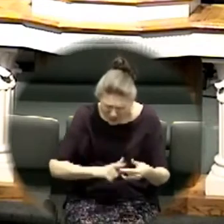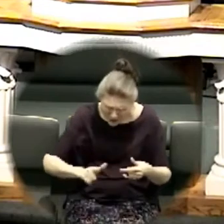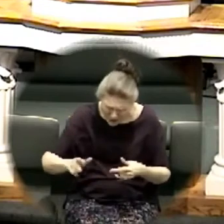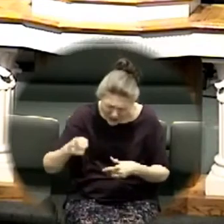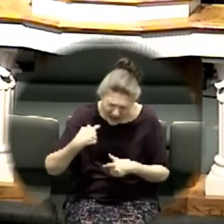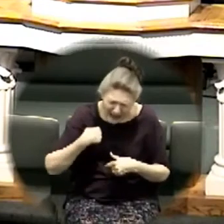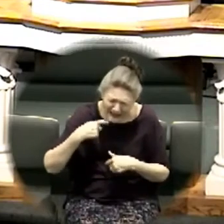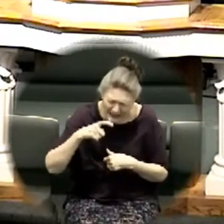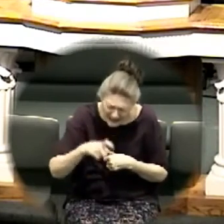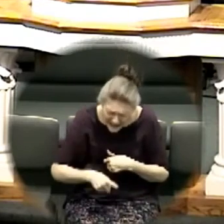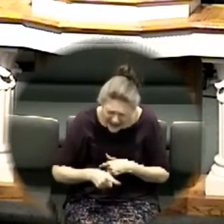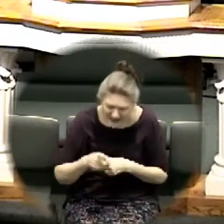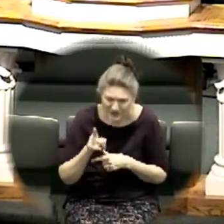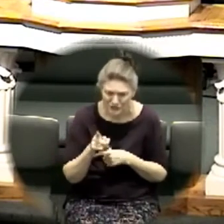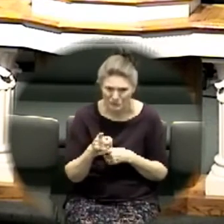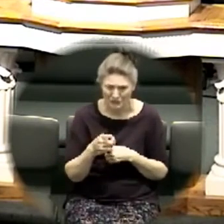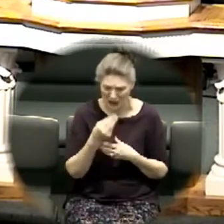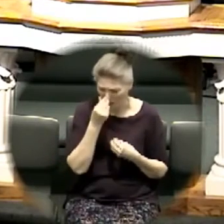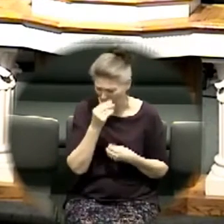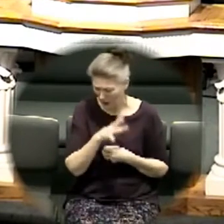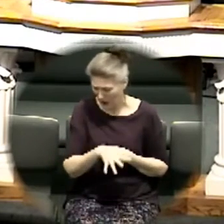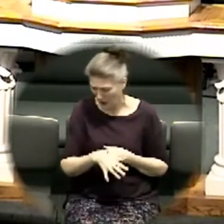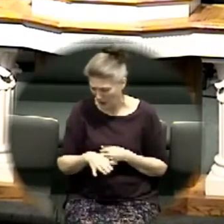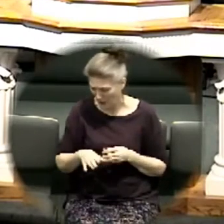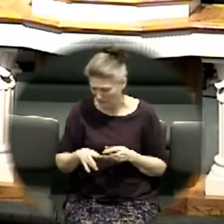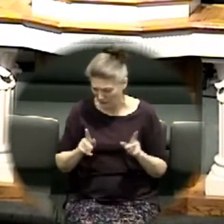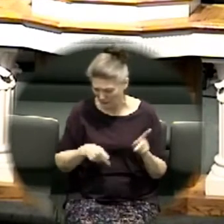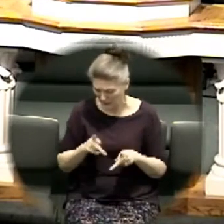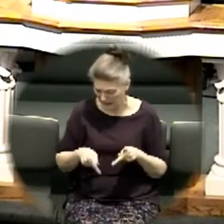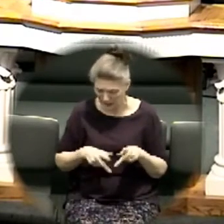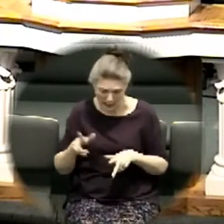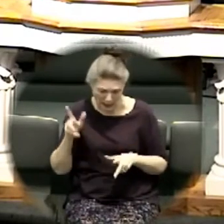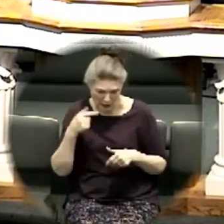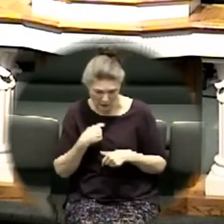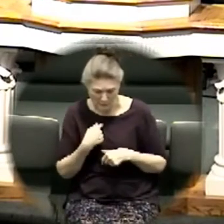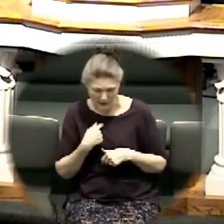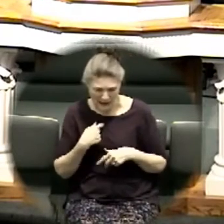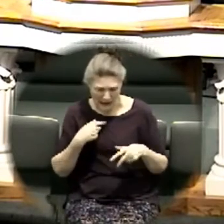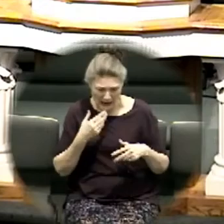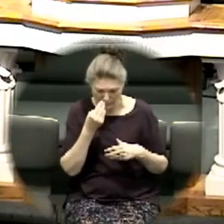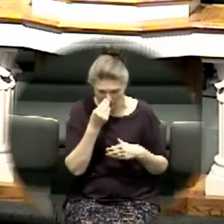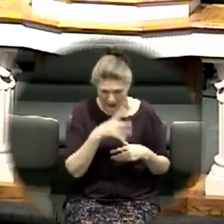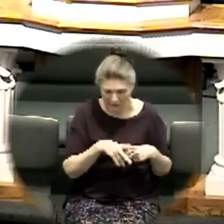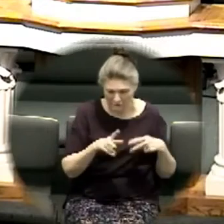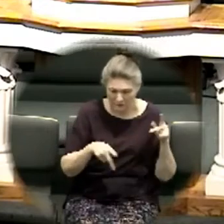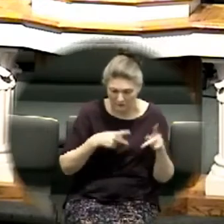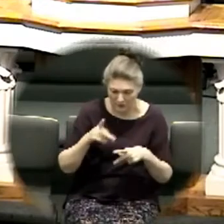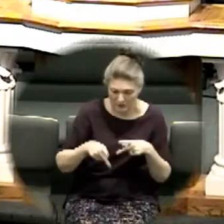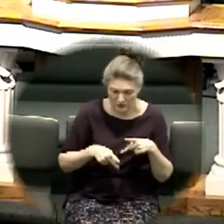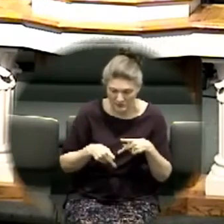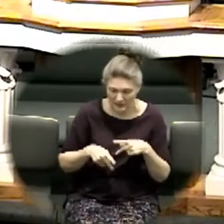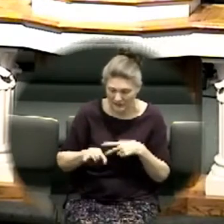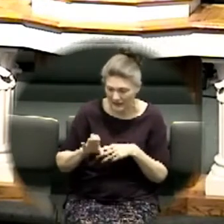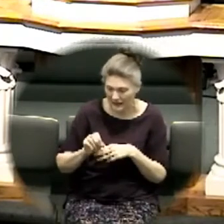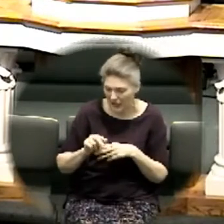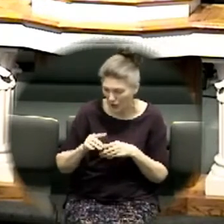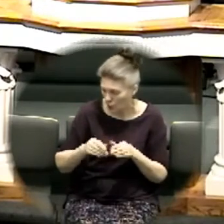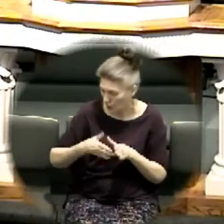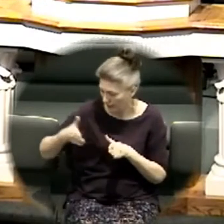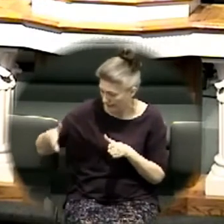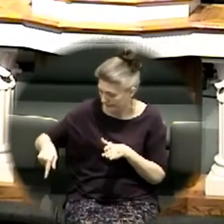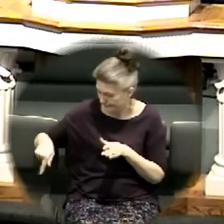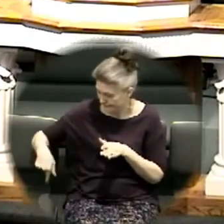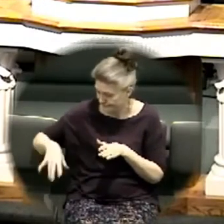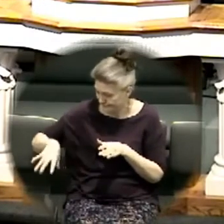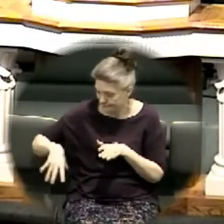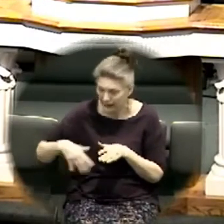I need you I don't care if the neighbor hears me I don't care if the person in the condo next to me hears me I'm going to cry